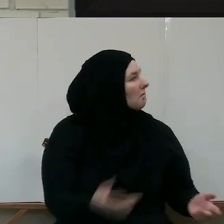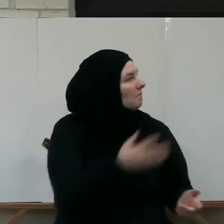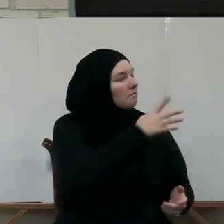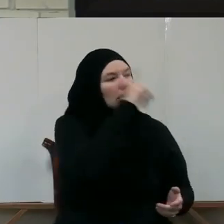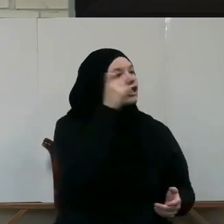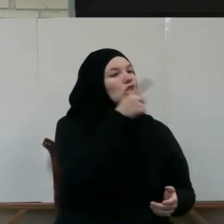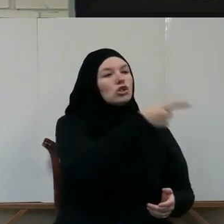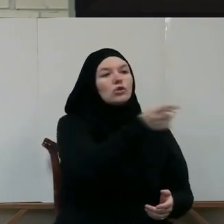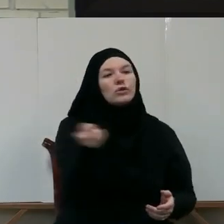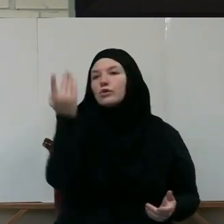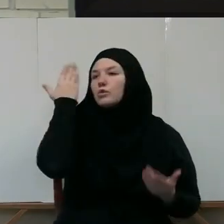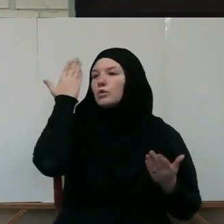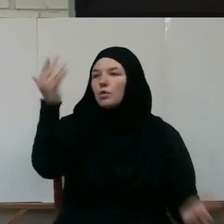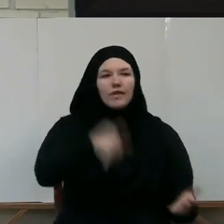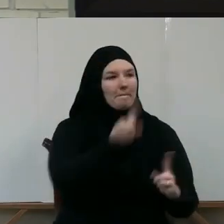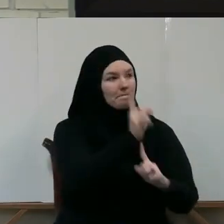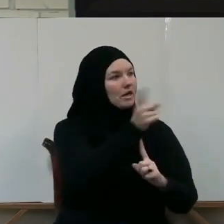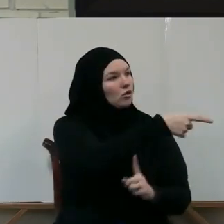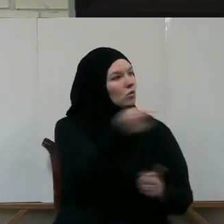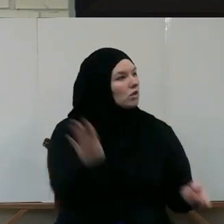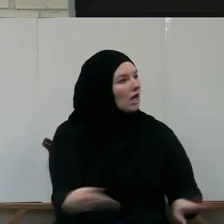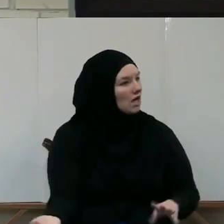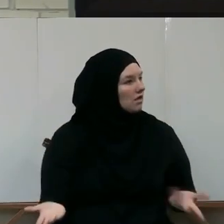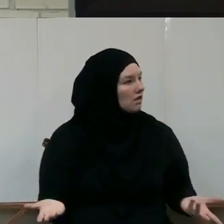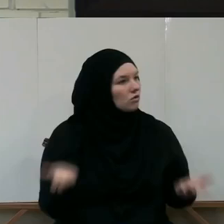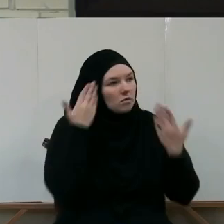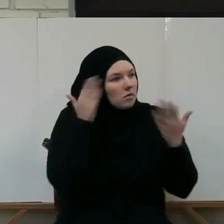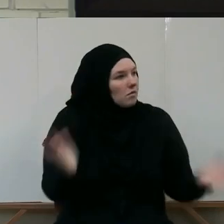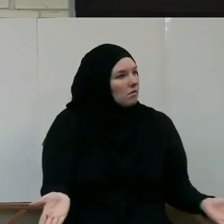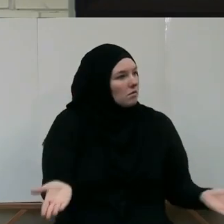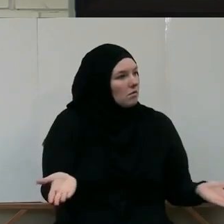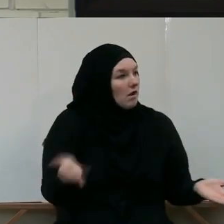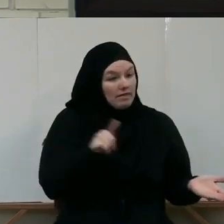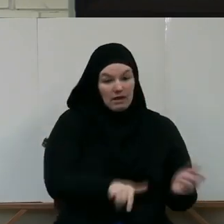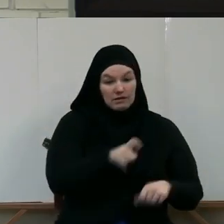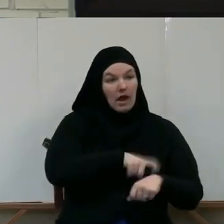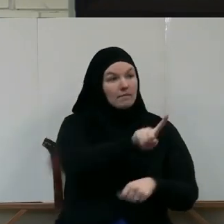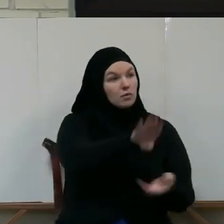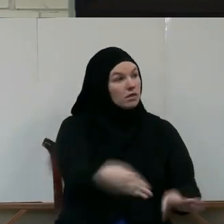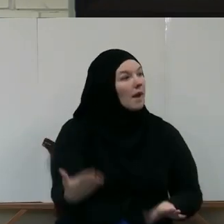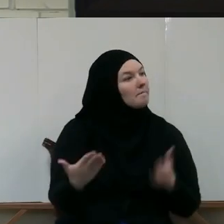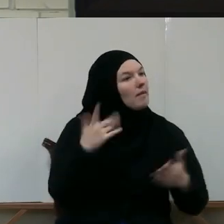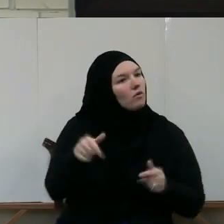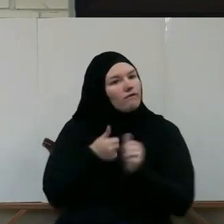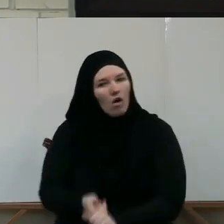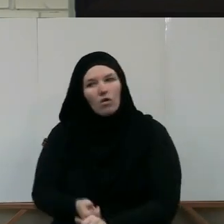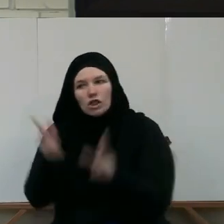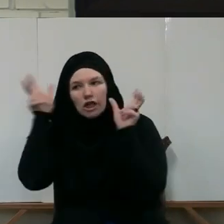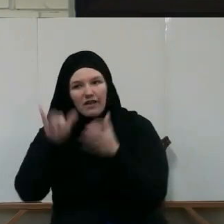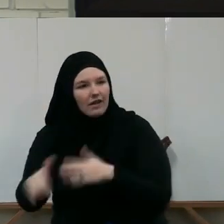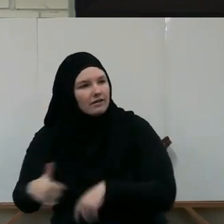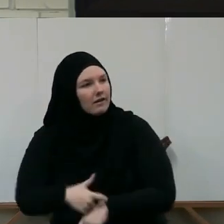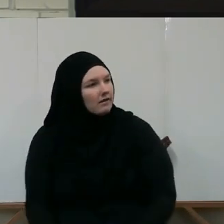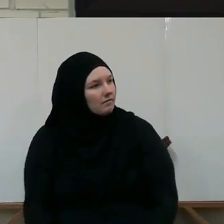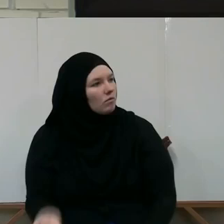Is it going to be a minute of obedience? Or a minute Of obedience to the shaitan? So we have